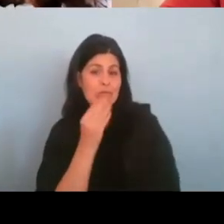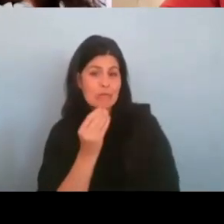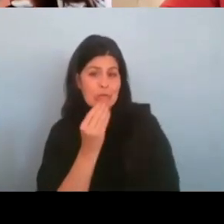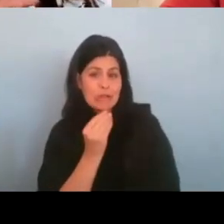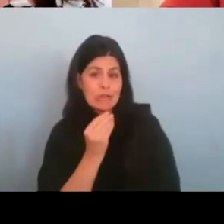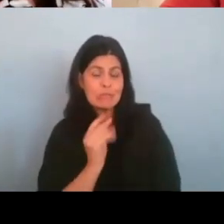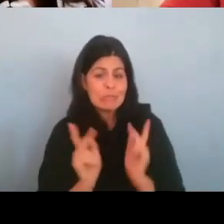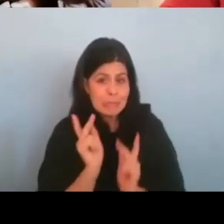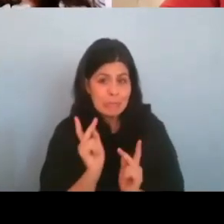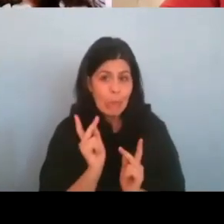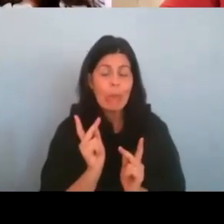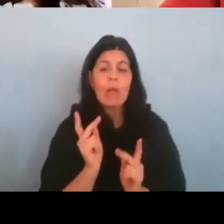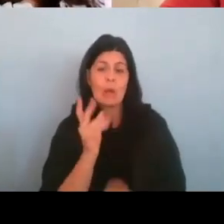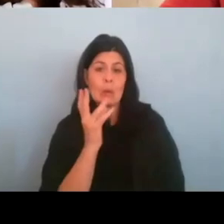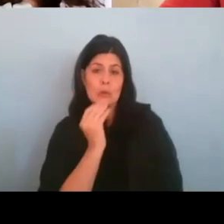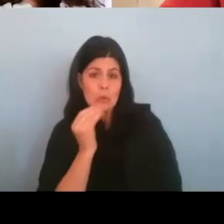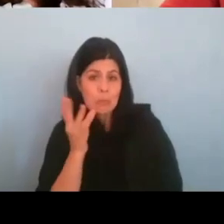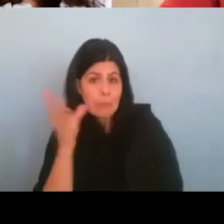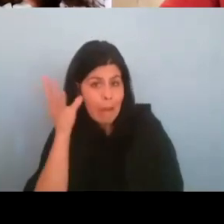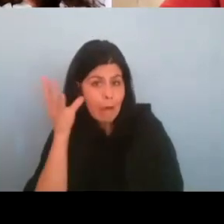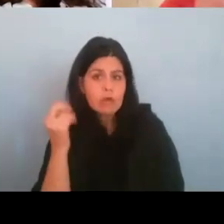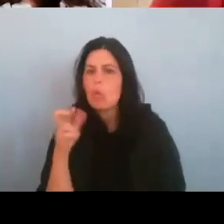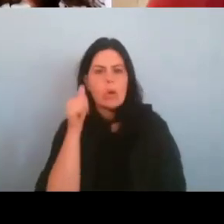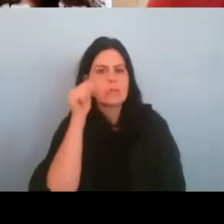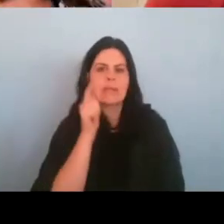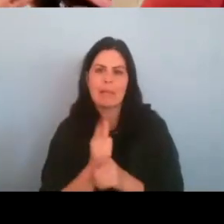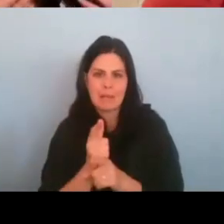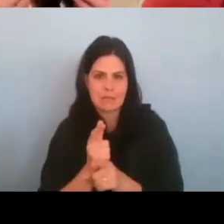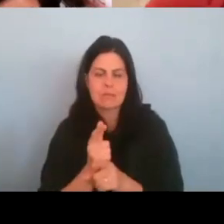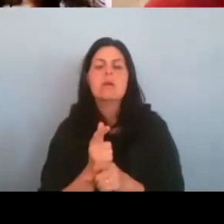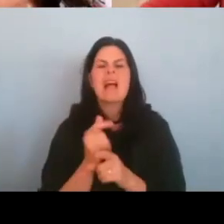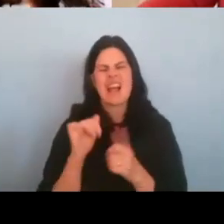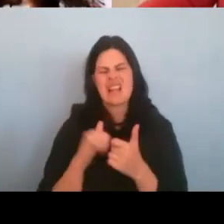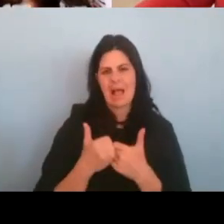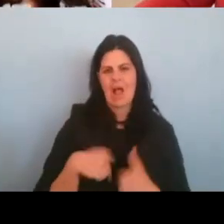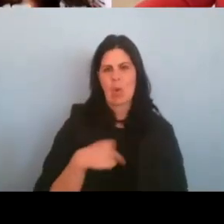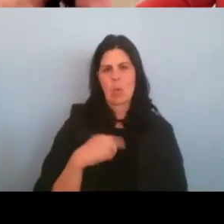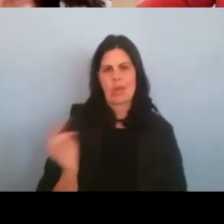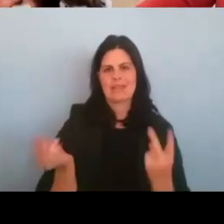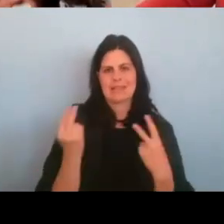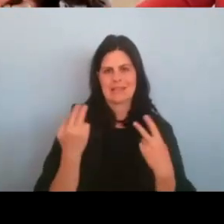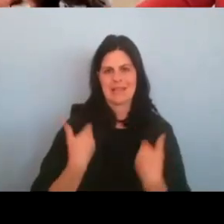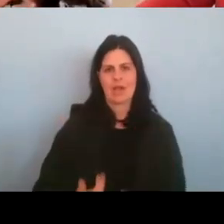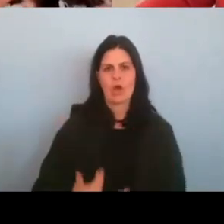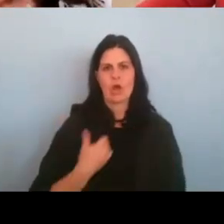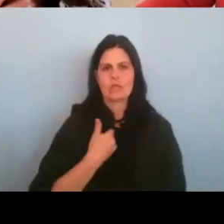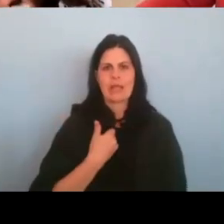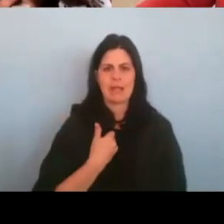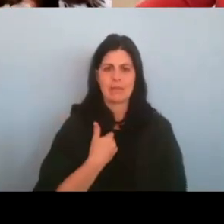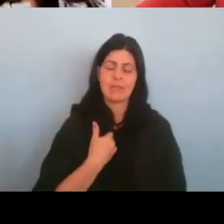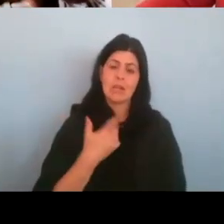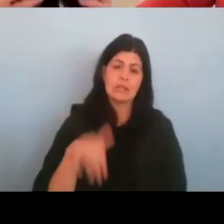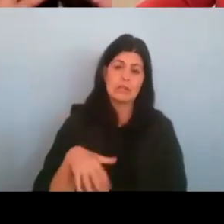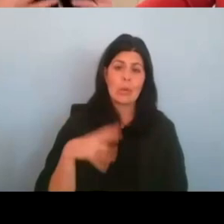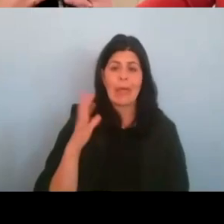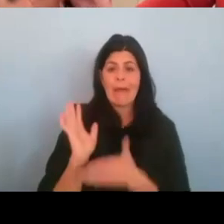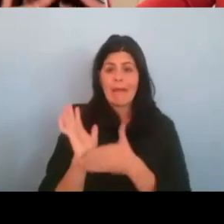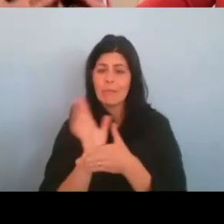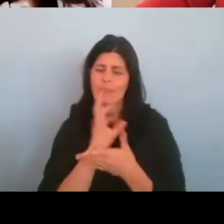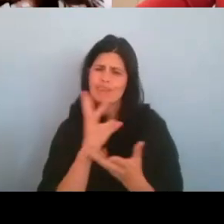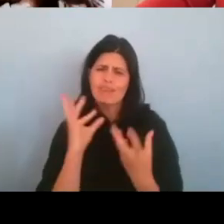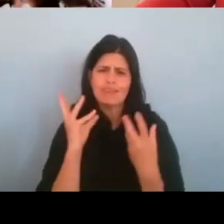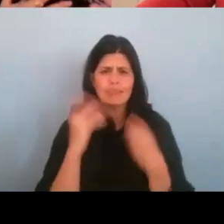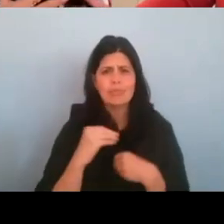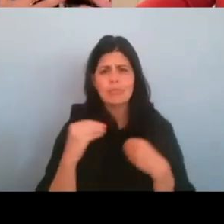siblings. Um, and it's how we see ourselves. So I think the, the, the film beautifully shows you can